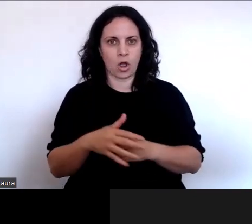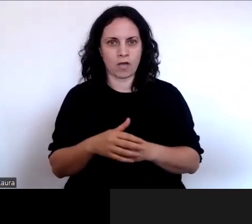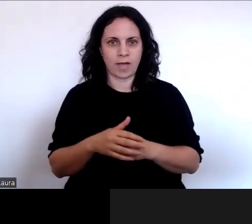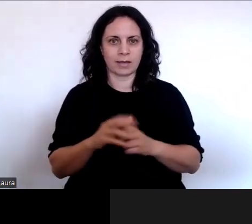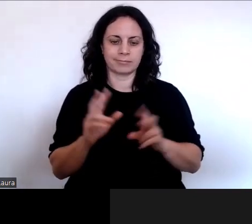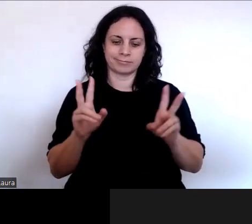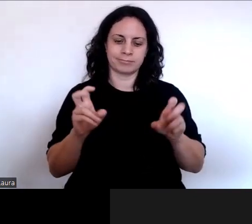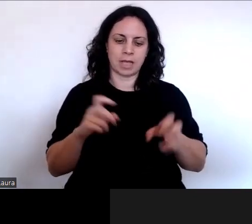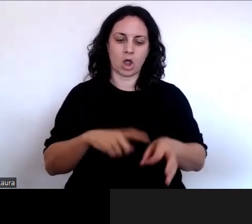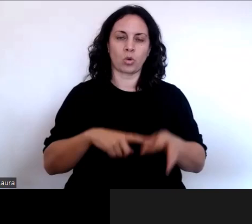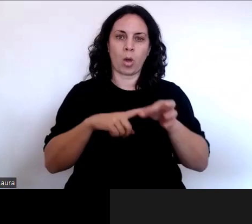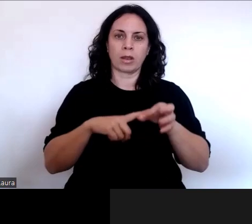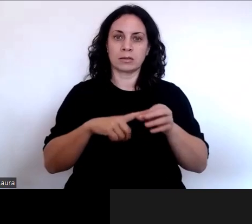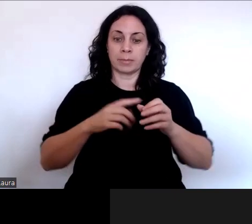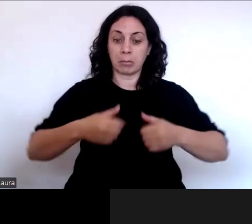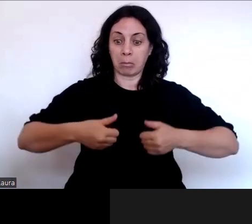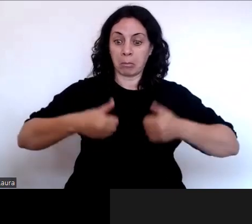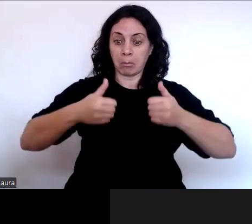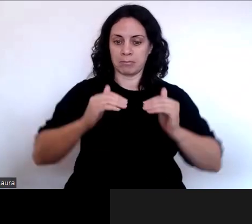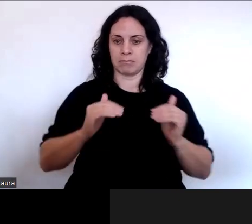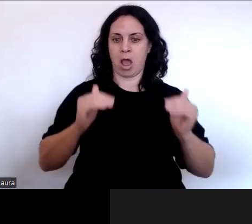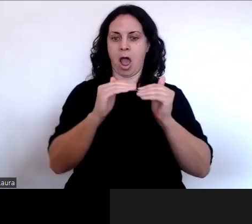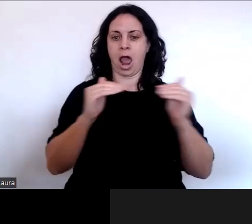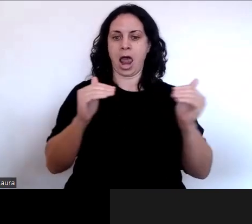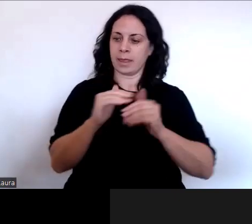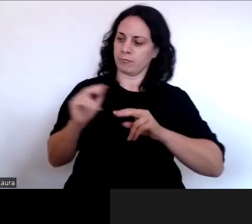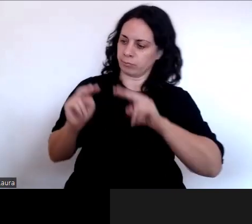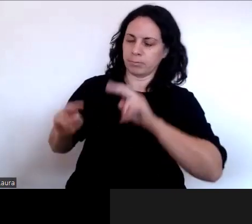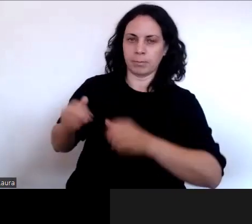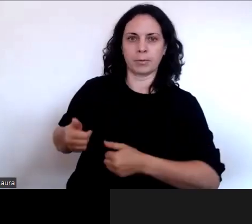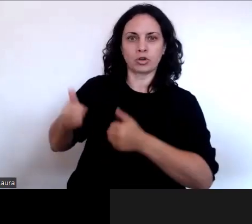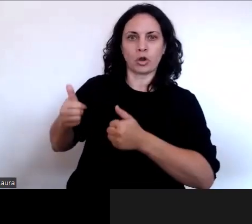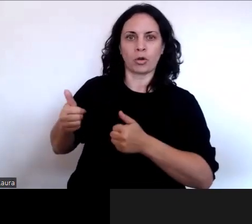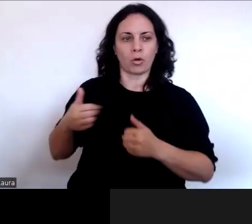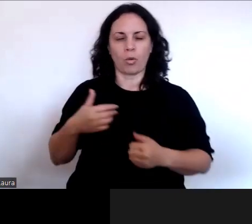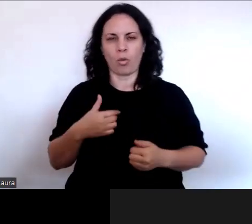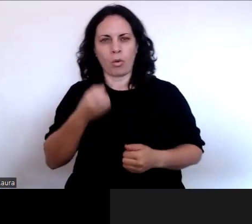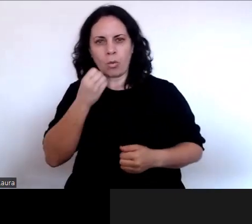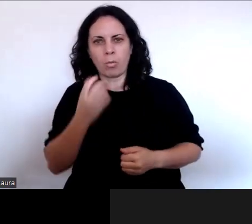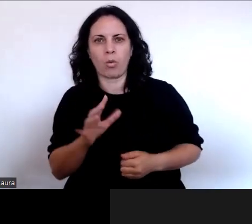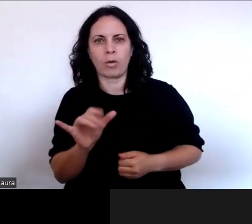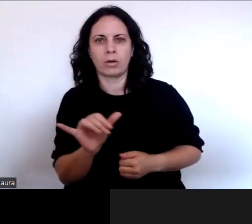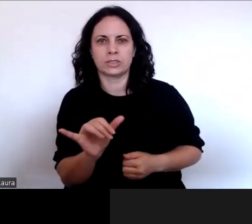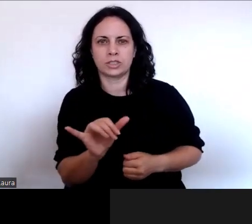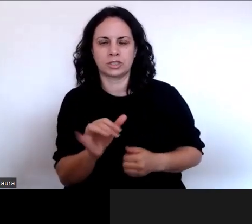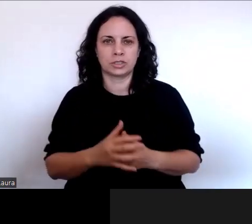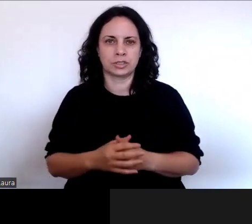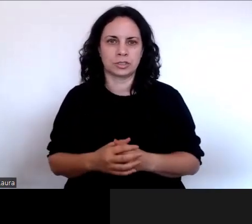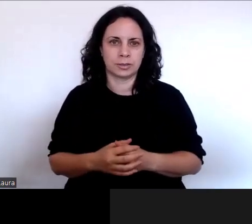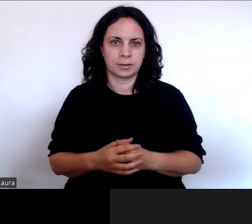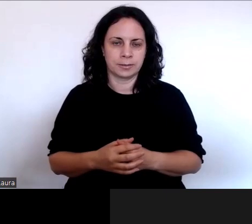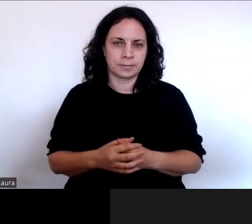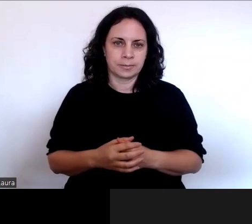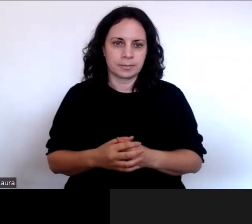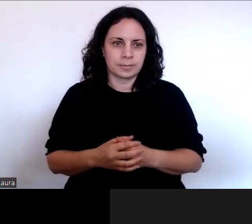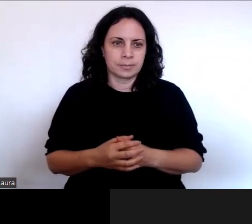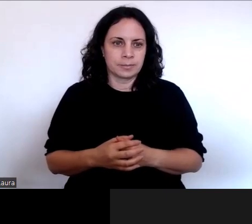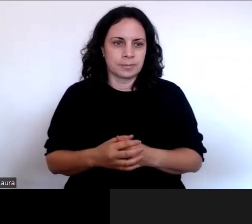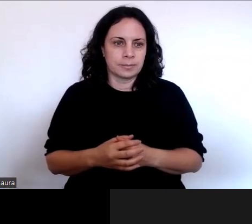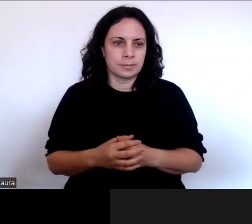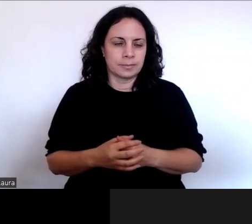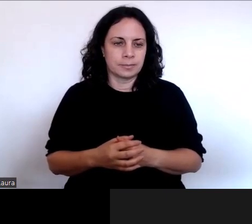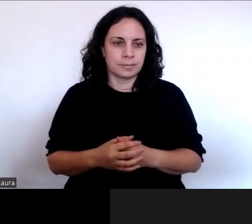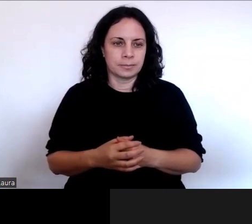assessments. And sometimes there's not being done when they should be being done, but also then the quality of of the